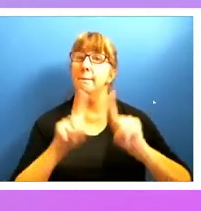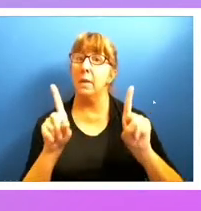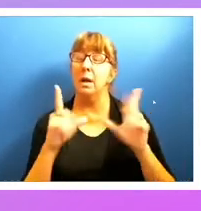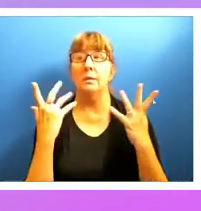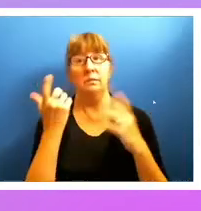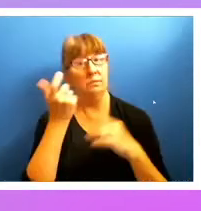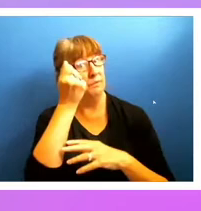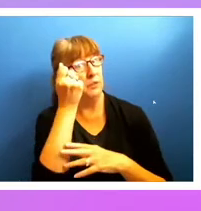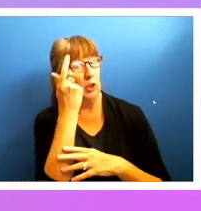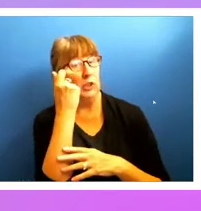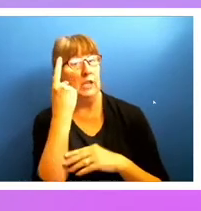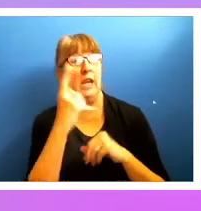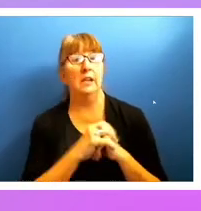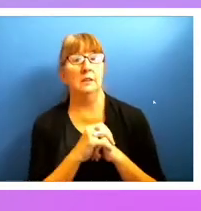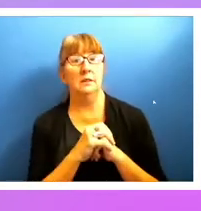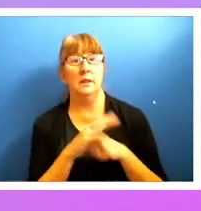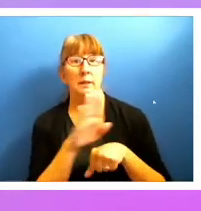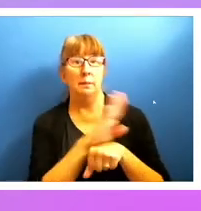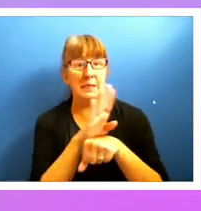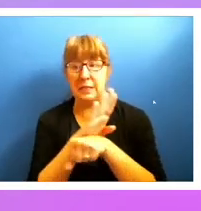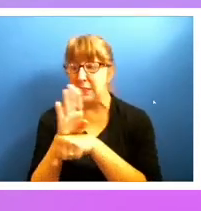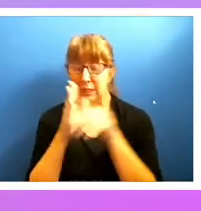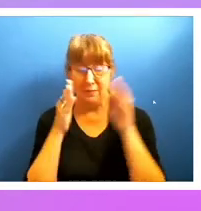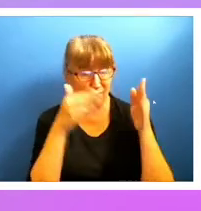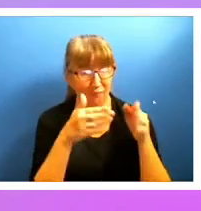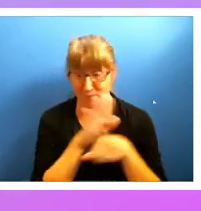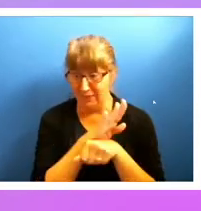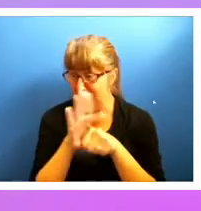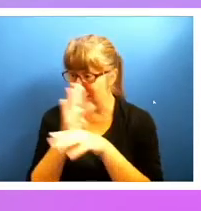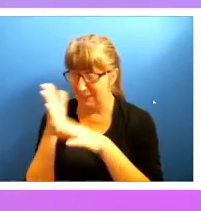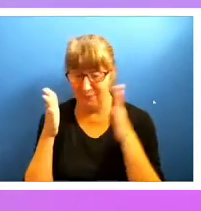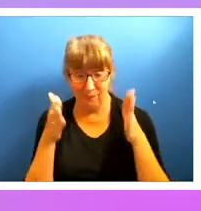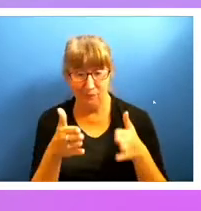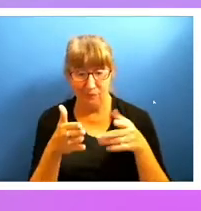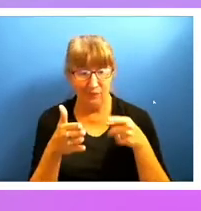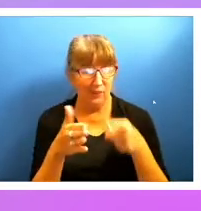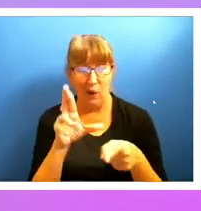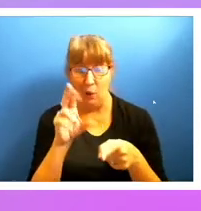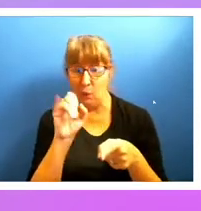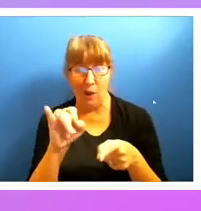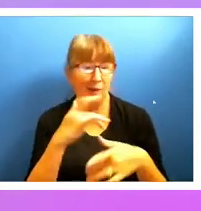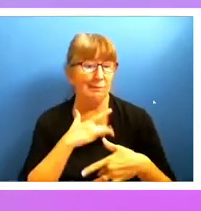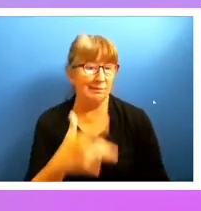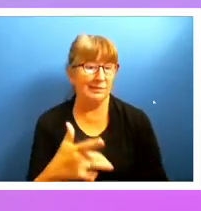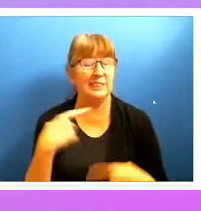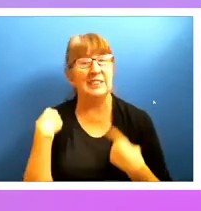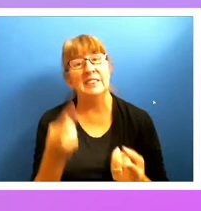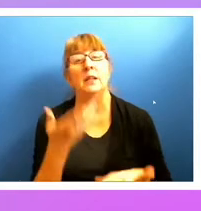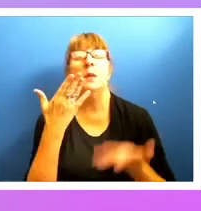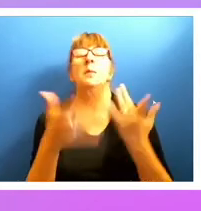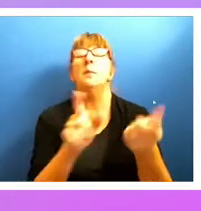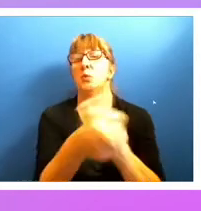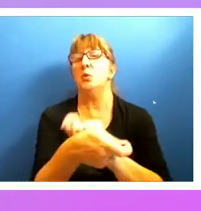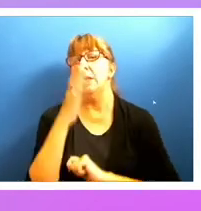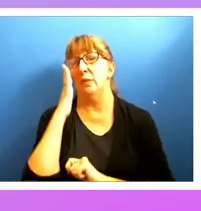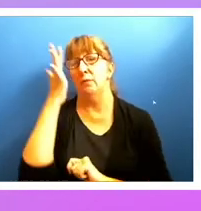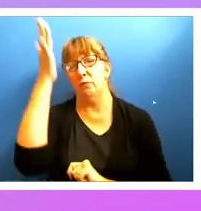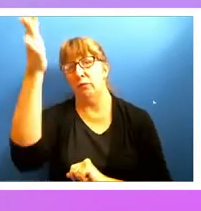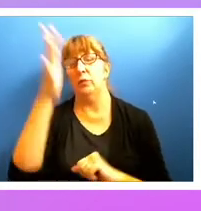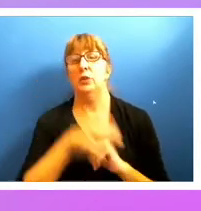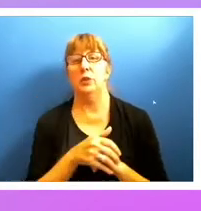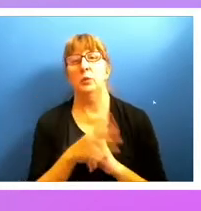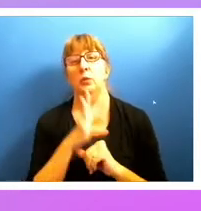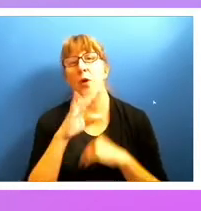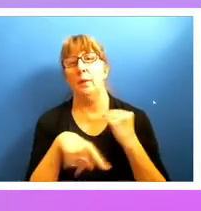being the business world, we have to. And so I may change the title on this at some point more to talk about the business case of